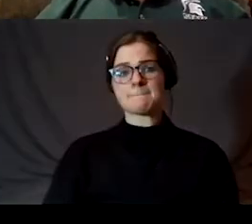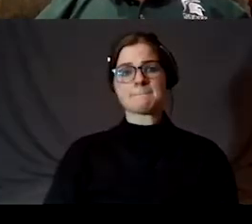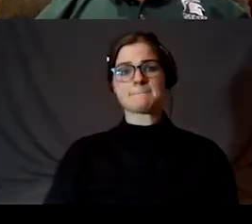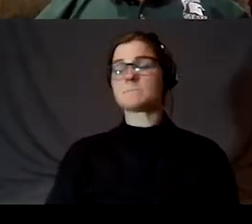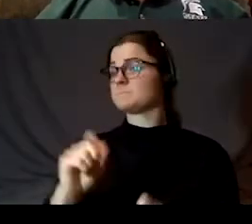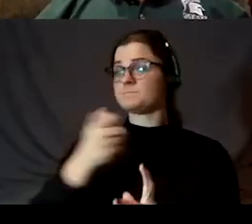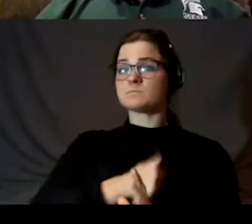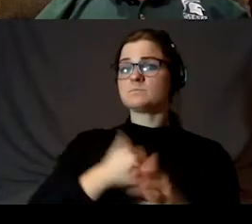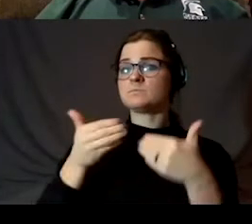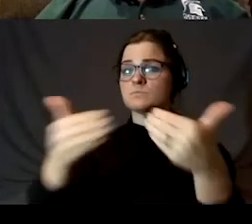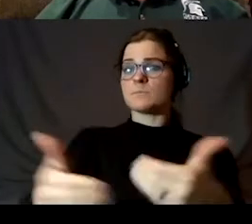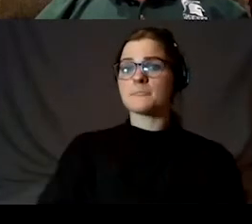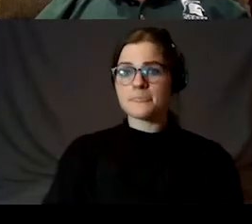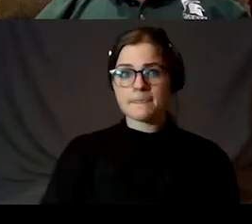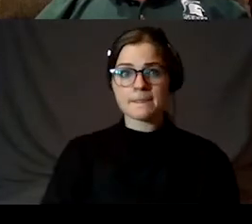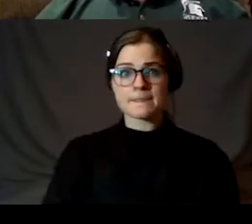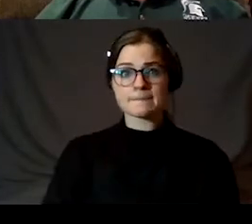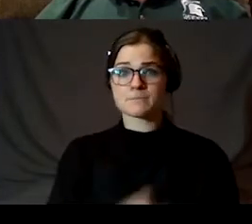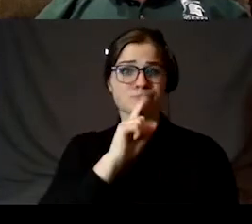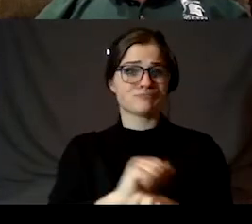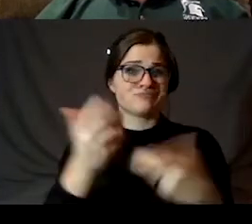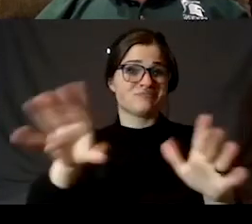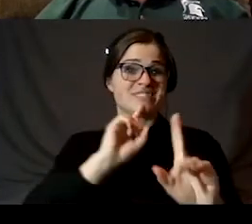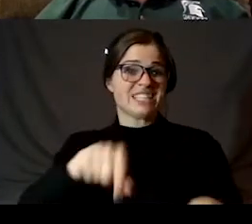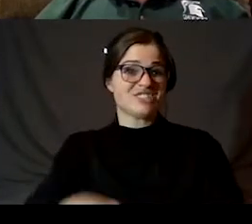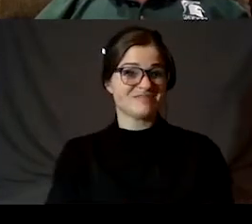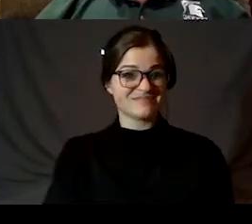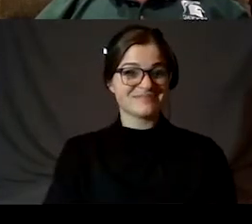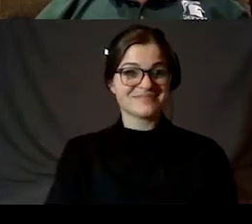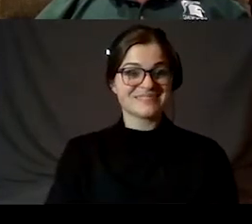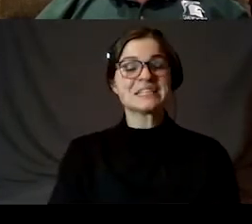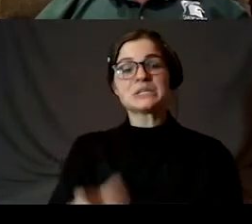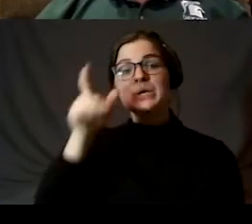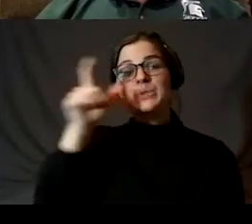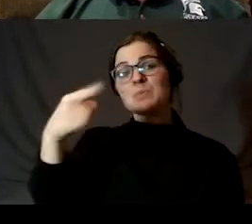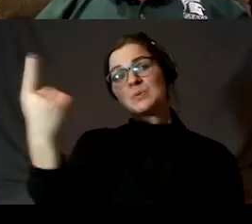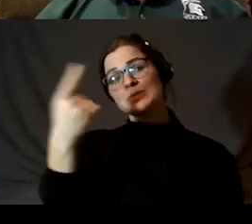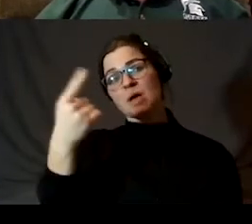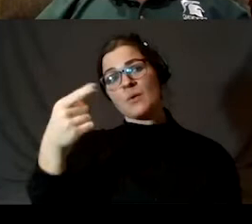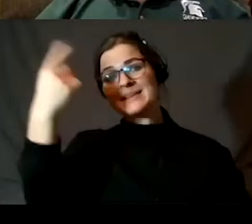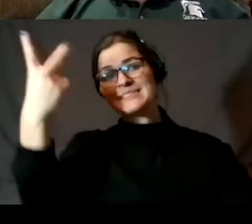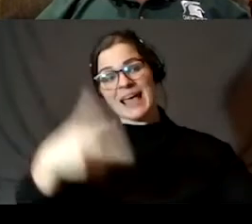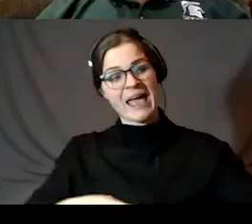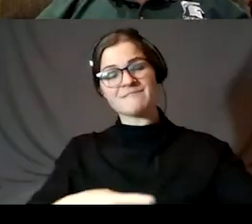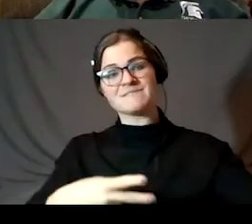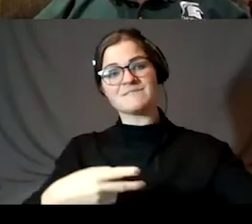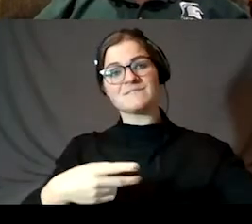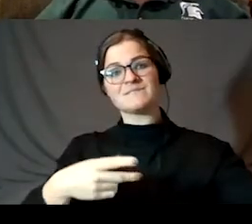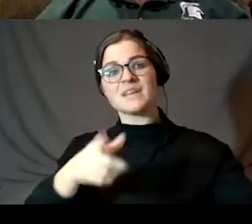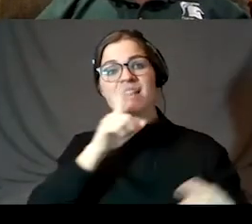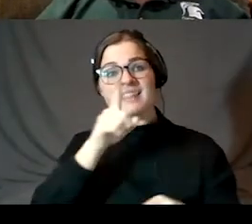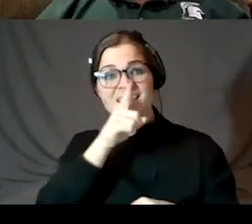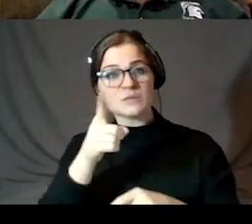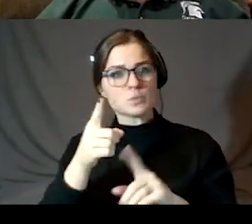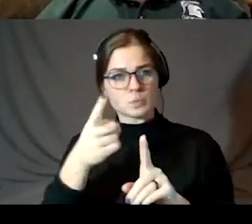Okay. Sorry. Continue. Well, that's basically the answer to that question. So the moon is always half lit. It's just, we see different